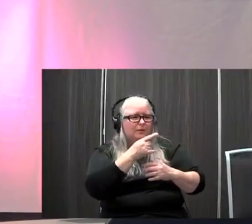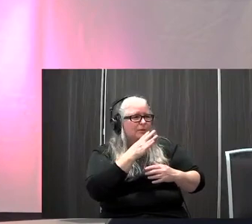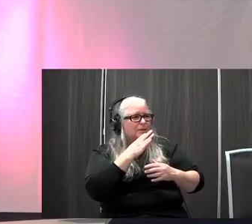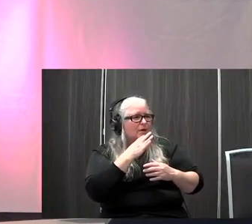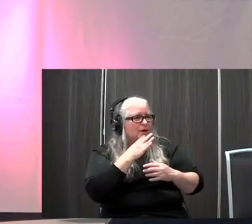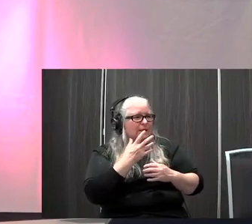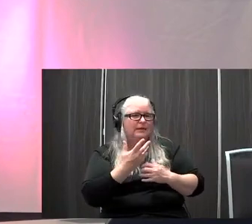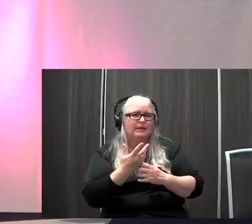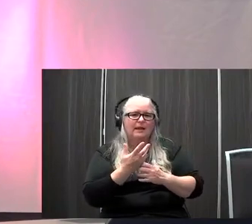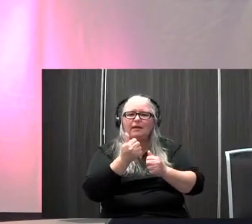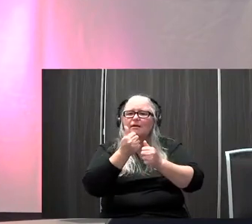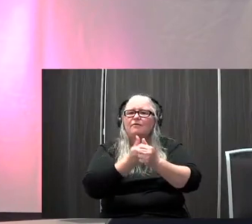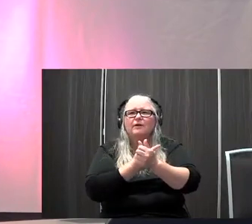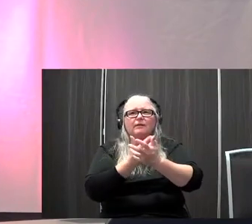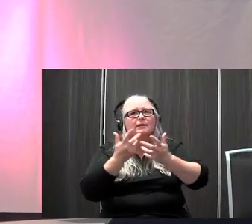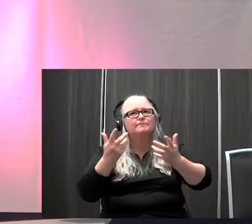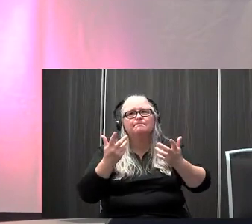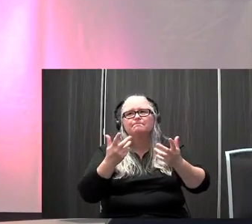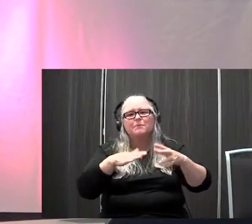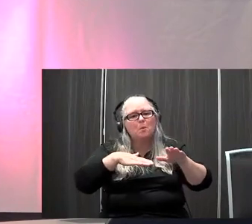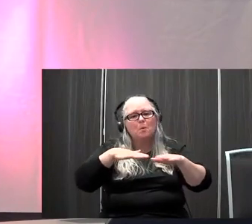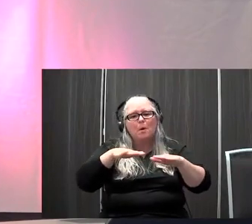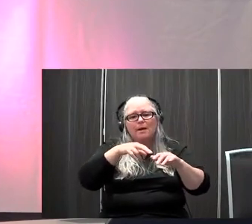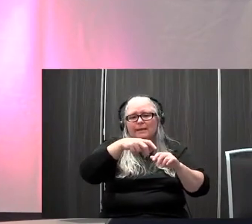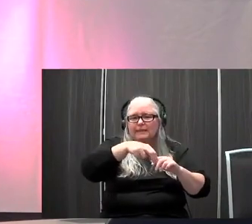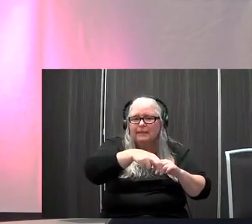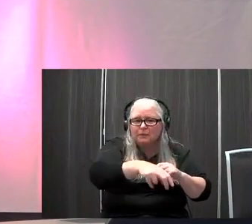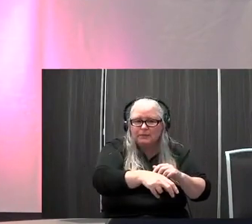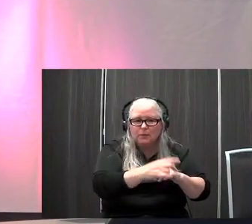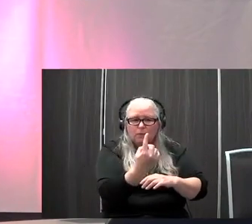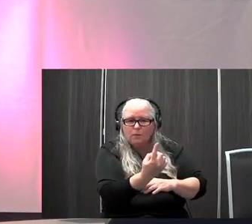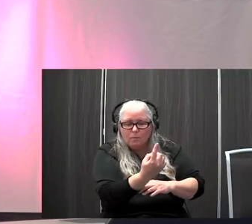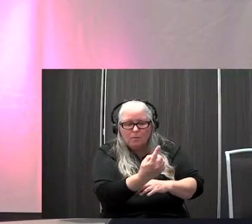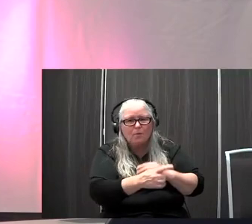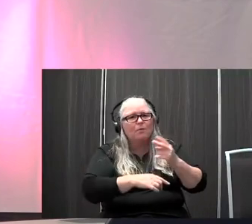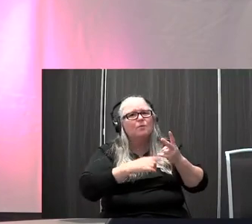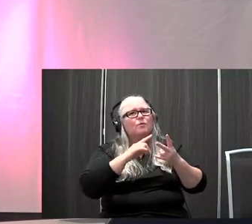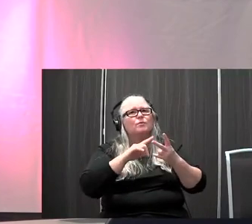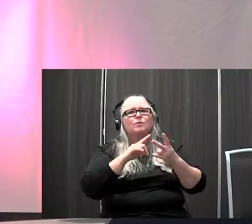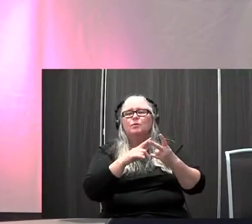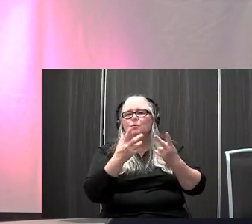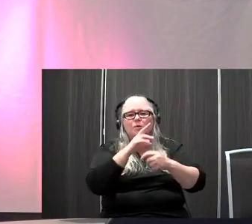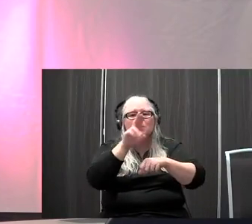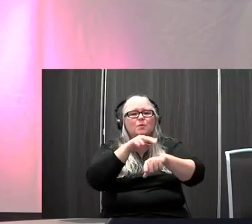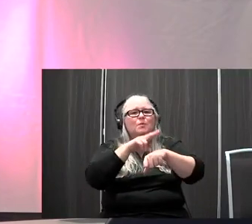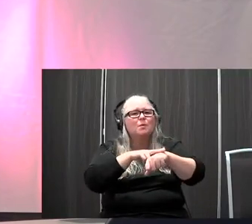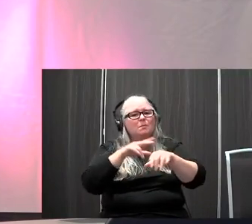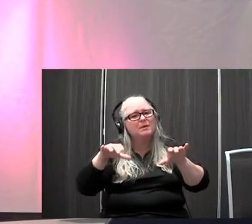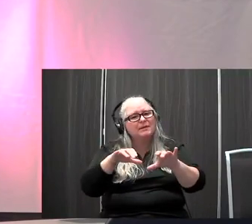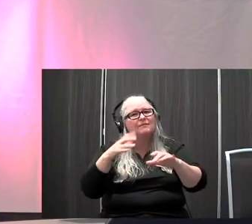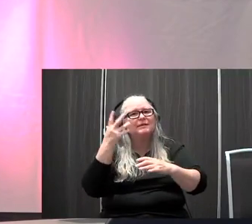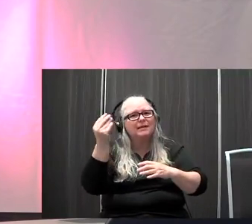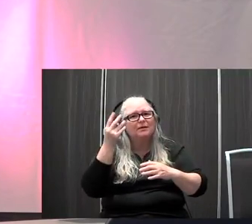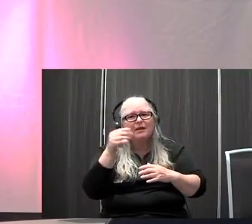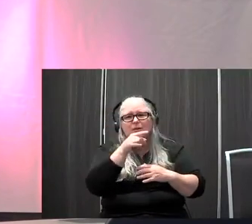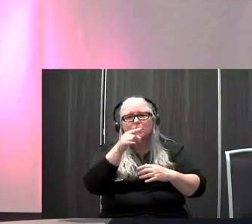everything from walking downstairs alone to normal activities outside. And you're so used to